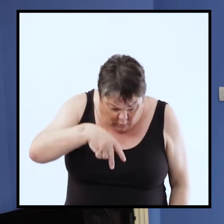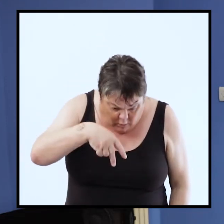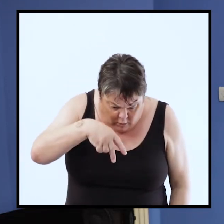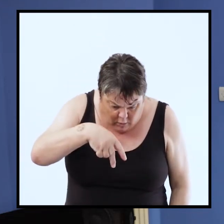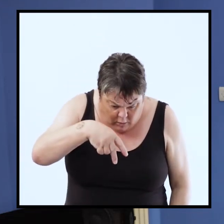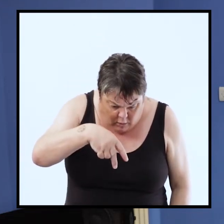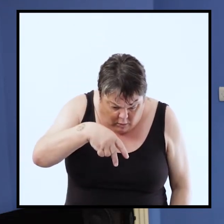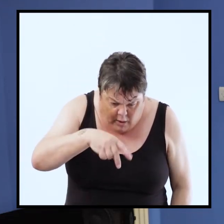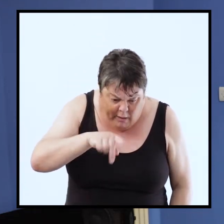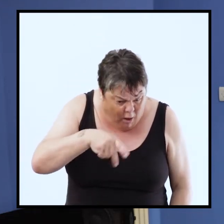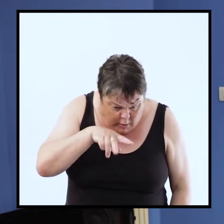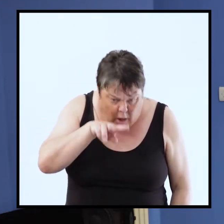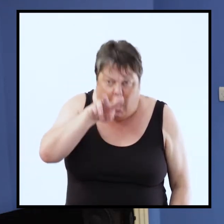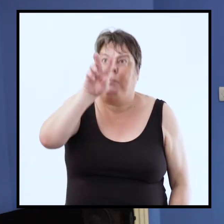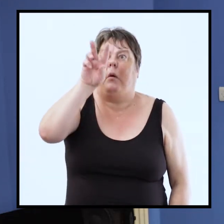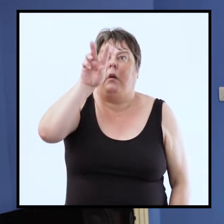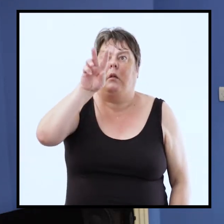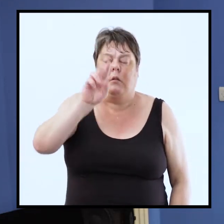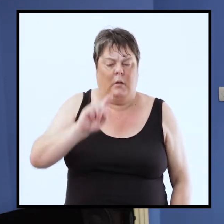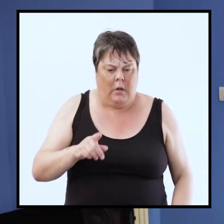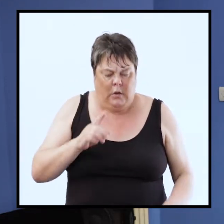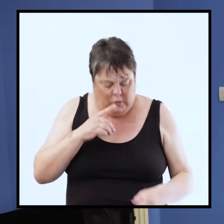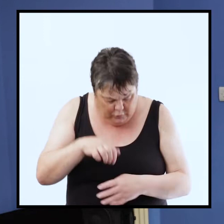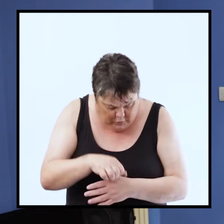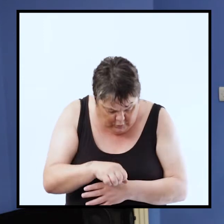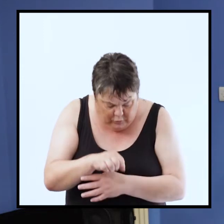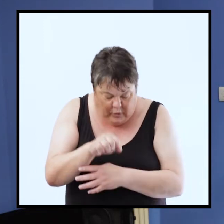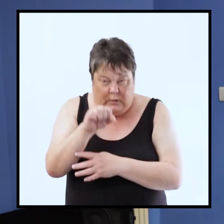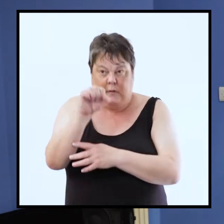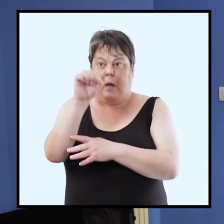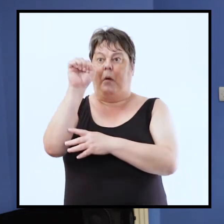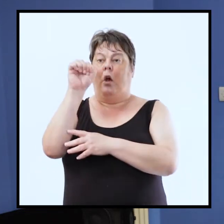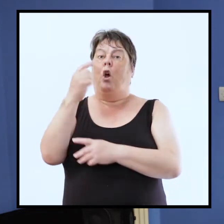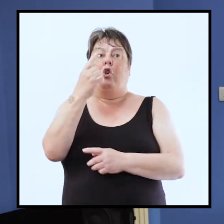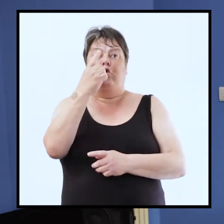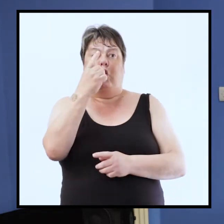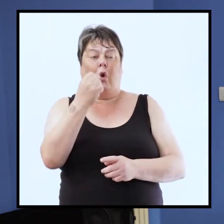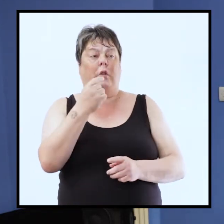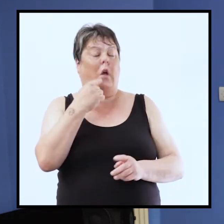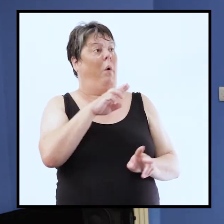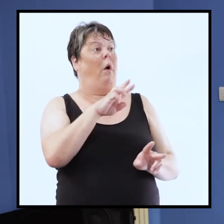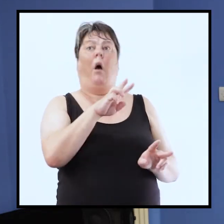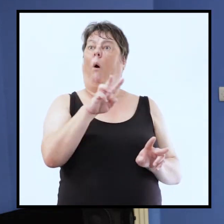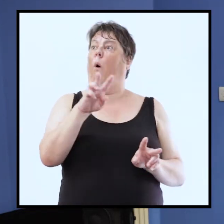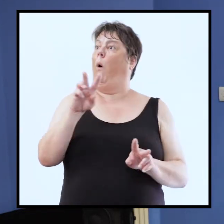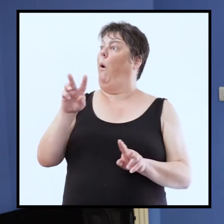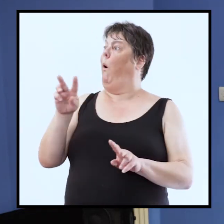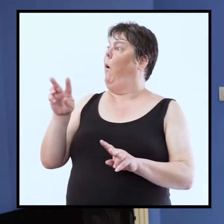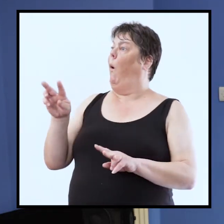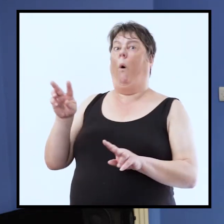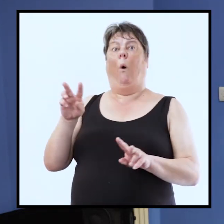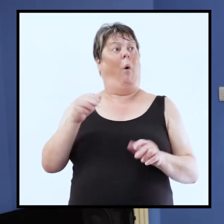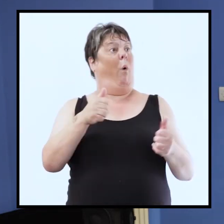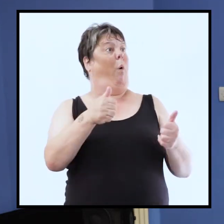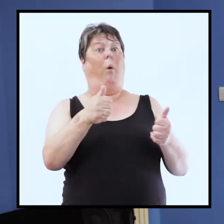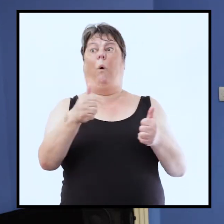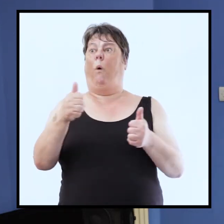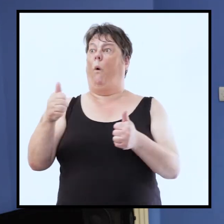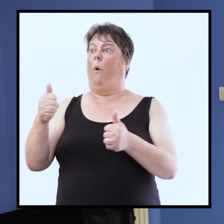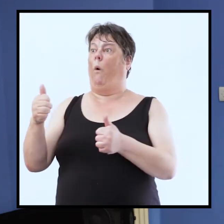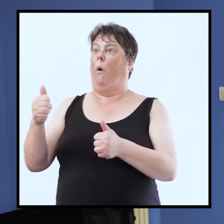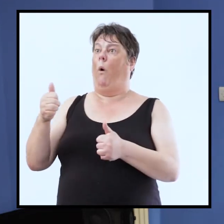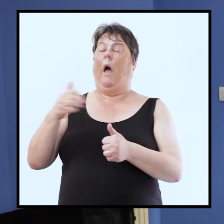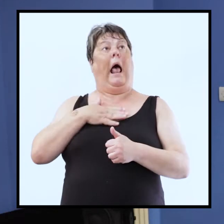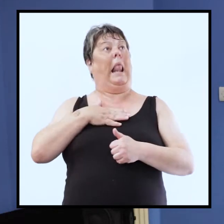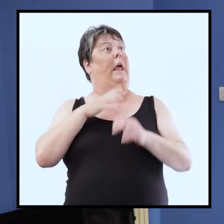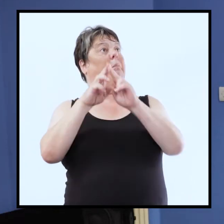from that she straightens up you think she gets to this level oh hi oh wow oh look at your faces oh oh i love what you've done with the place i love the